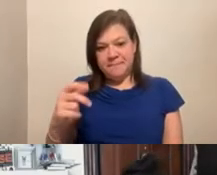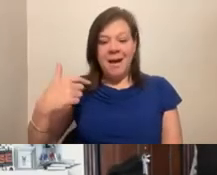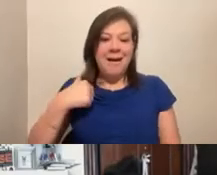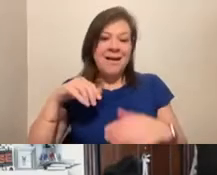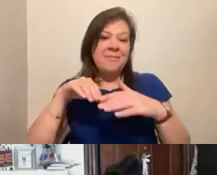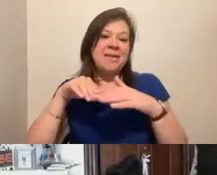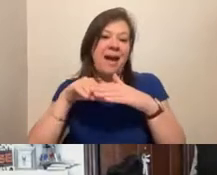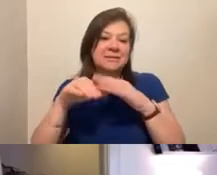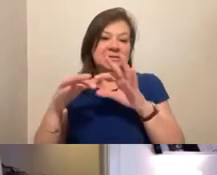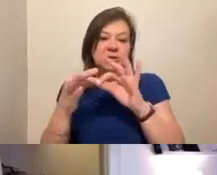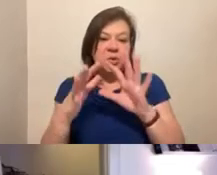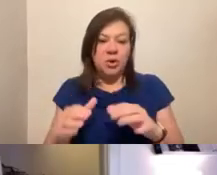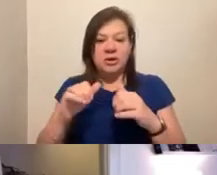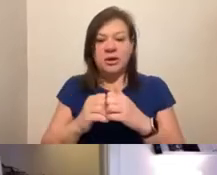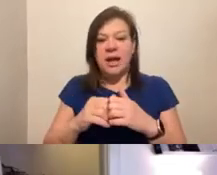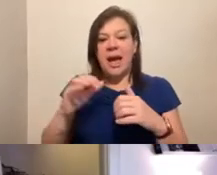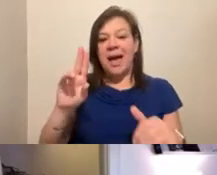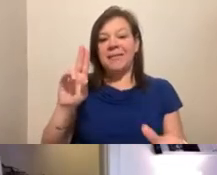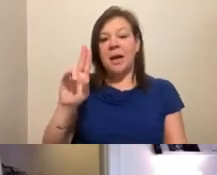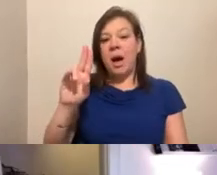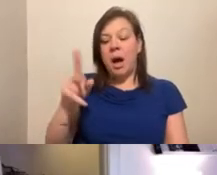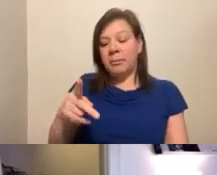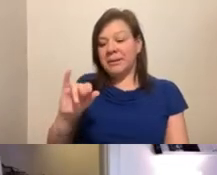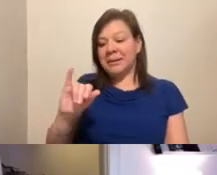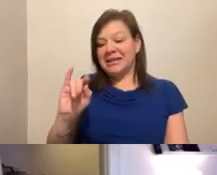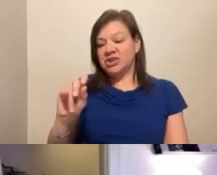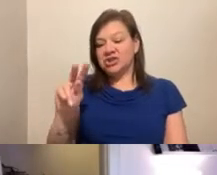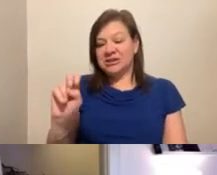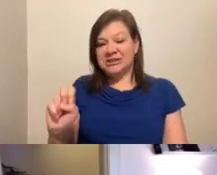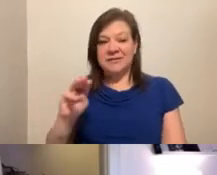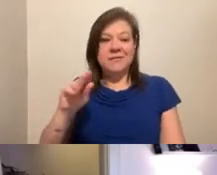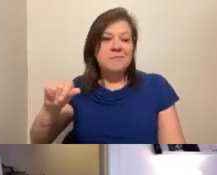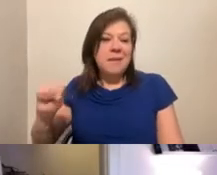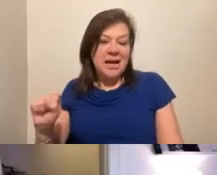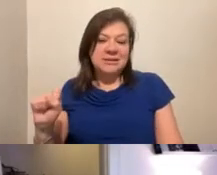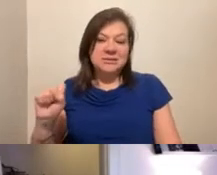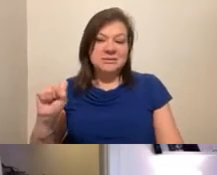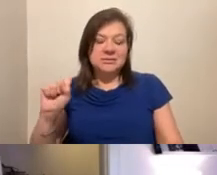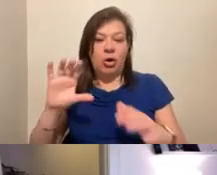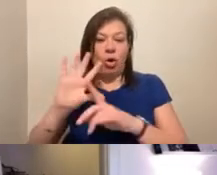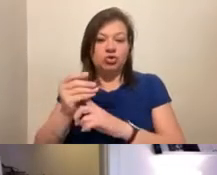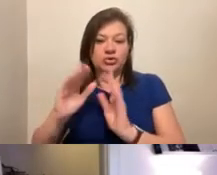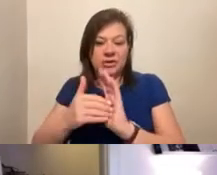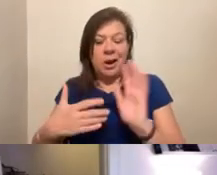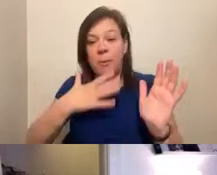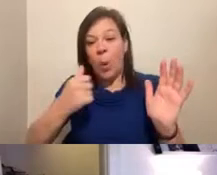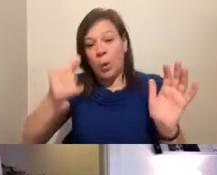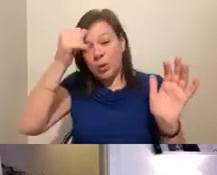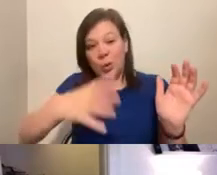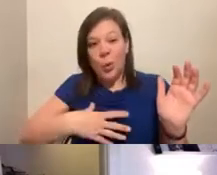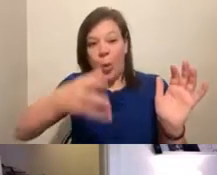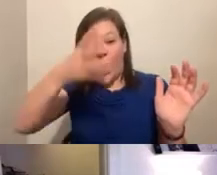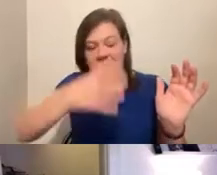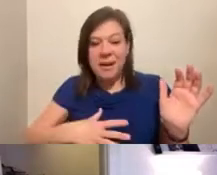Coordinator at the UP Initiative at the Mass Cultural Council. I'm an older white fellow with beard, glasses, and a